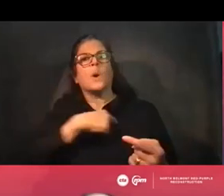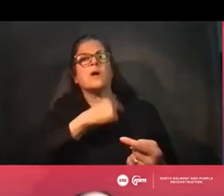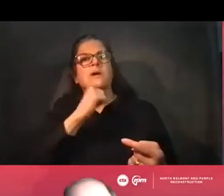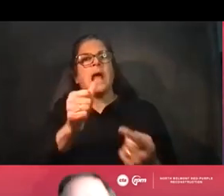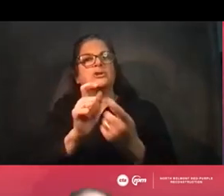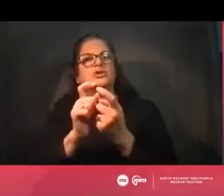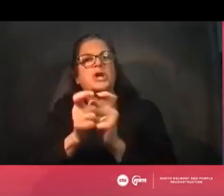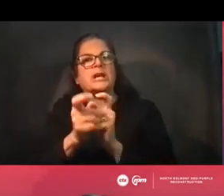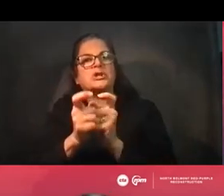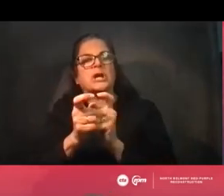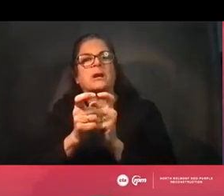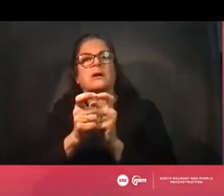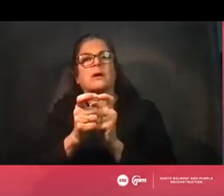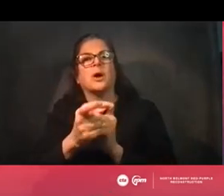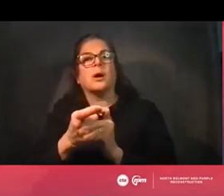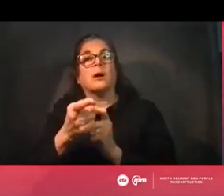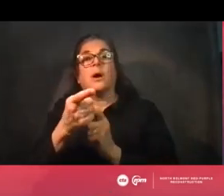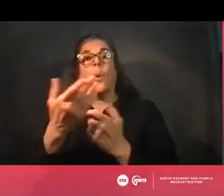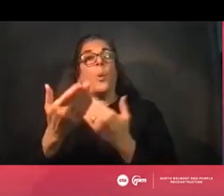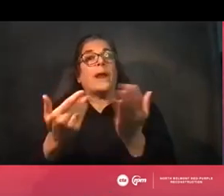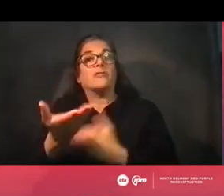to that station as part of this project.